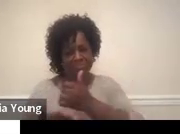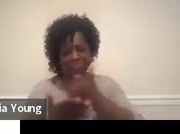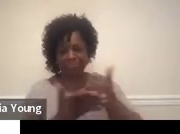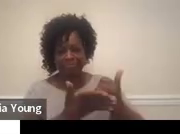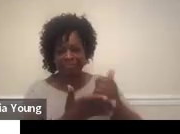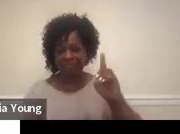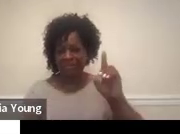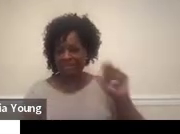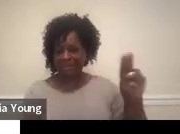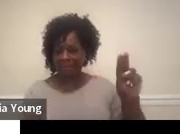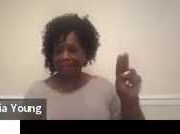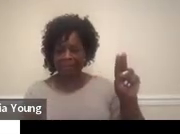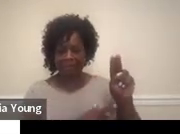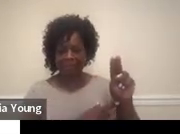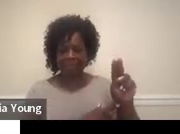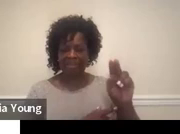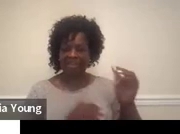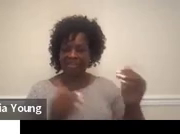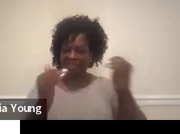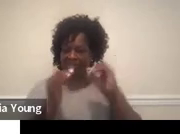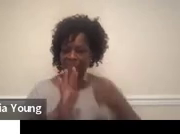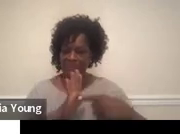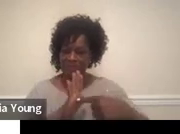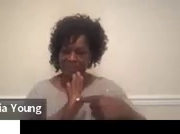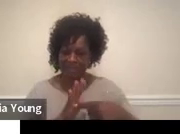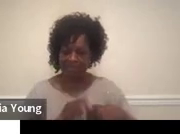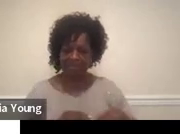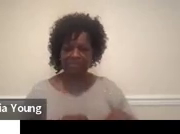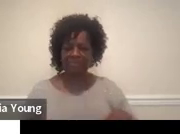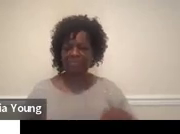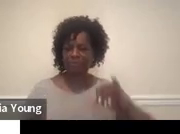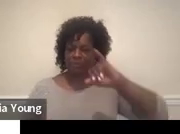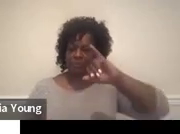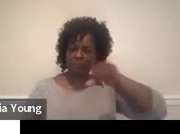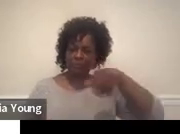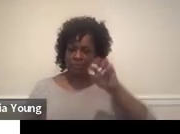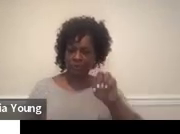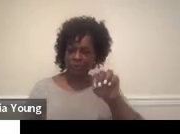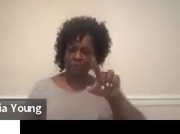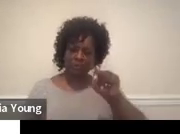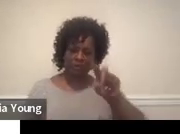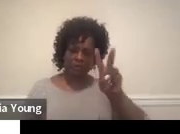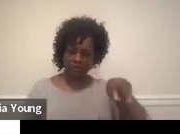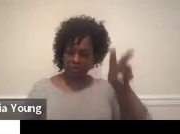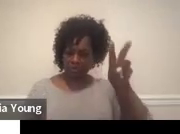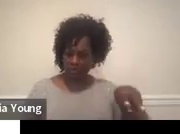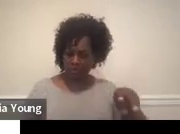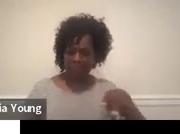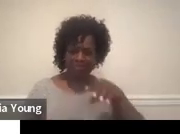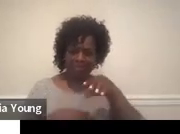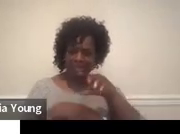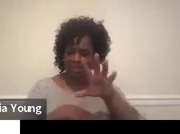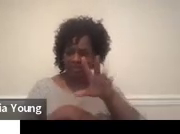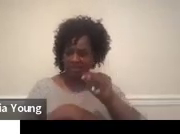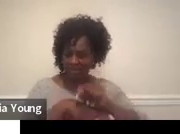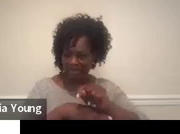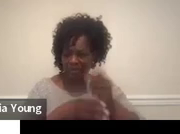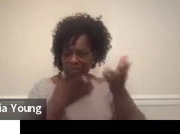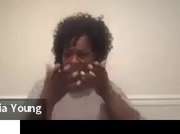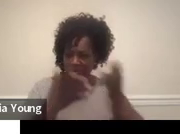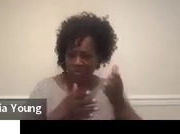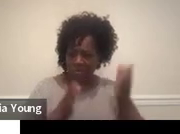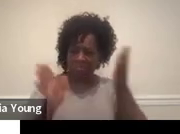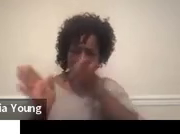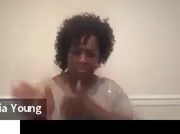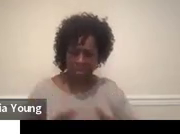So here's another example. By June 2022, given consultation services in preparation